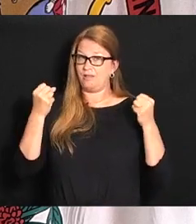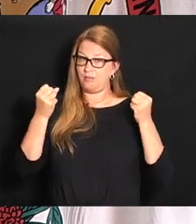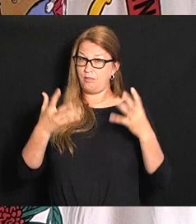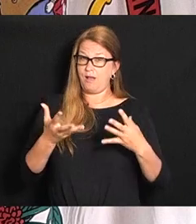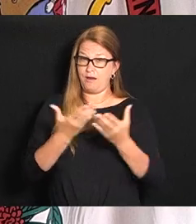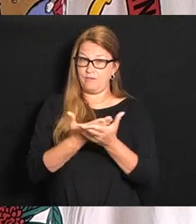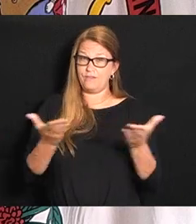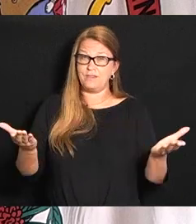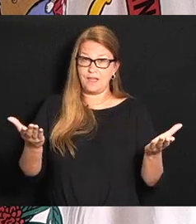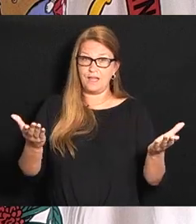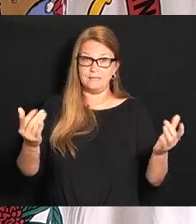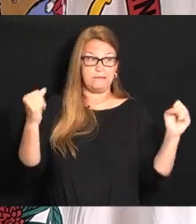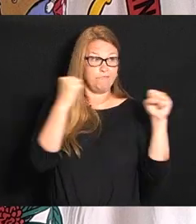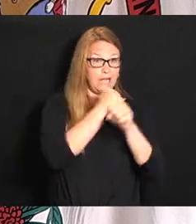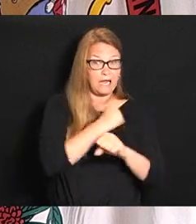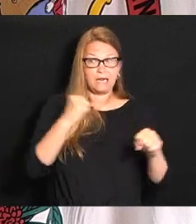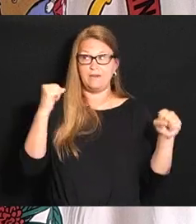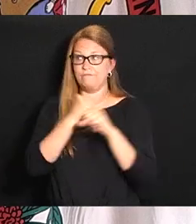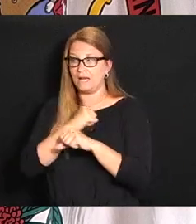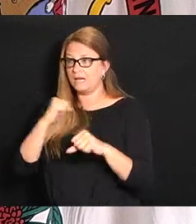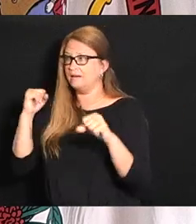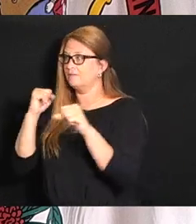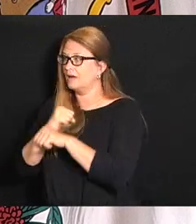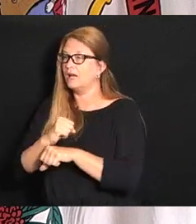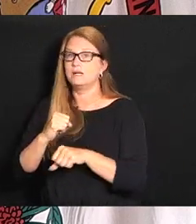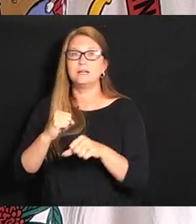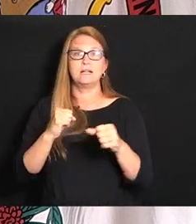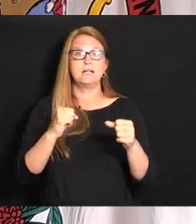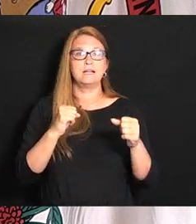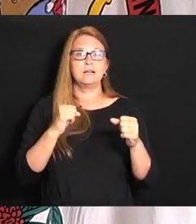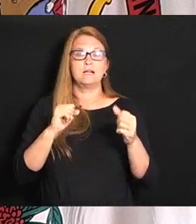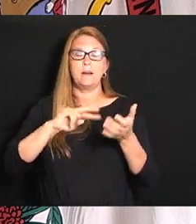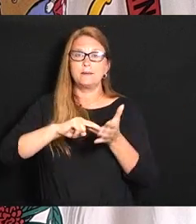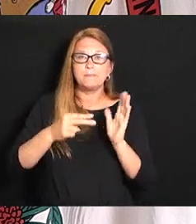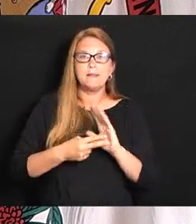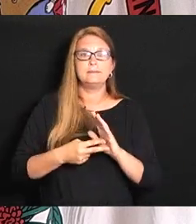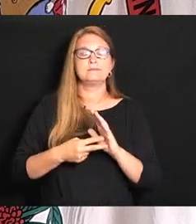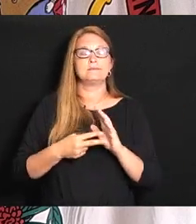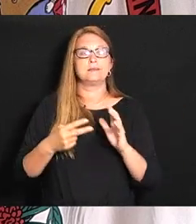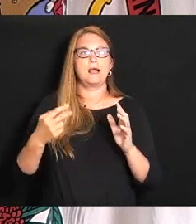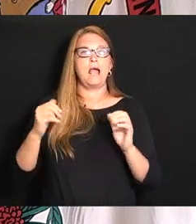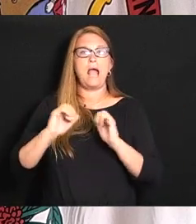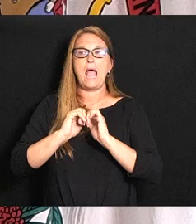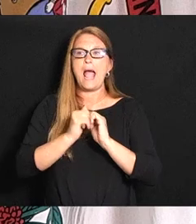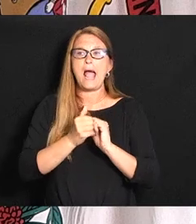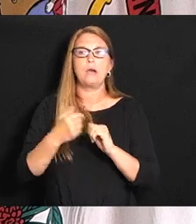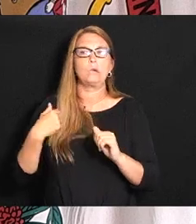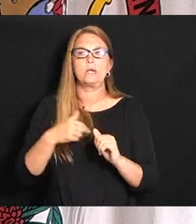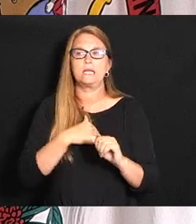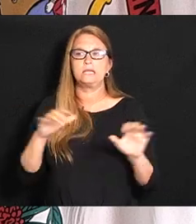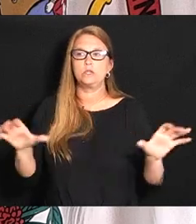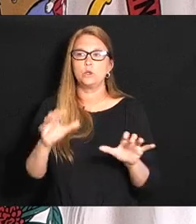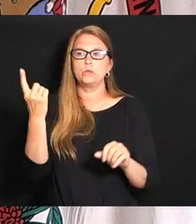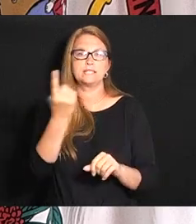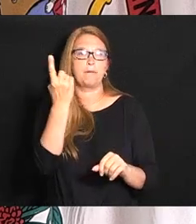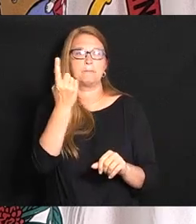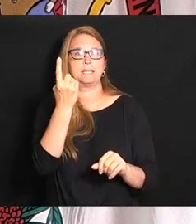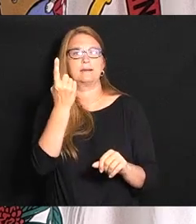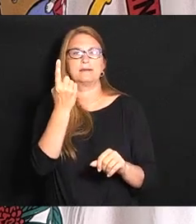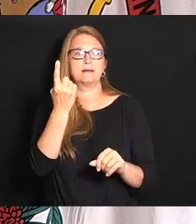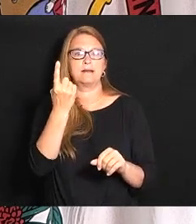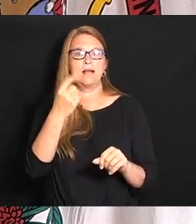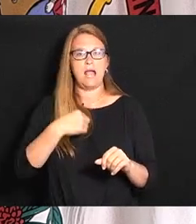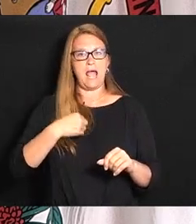you fighting in many many different ways to be able to stand up on a soapbox and say I did something I'm the guy